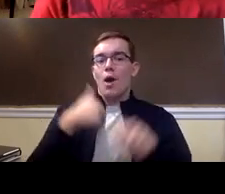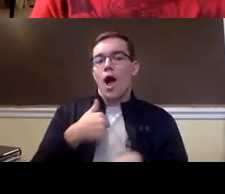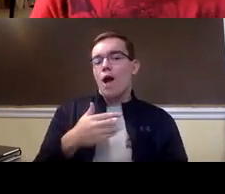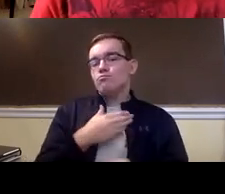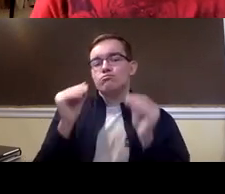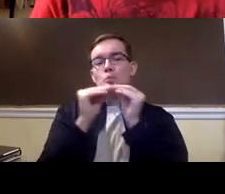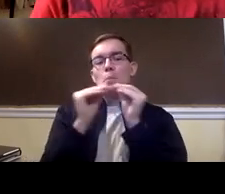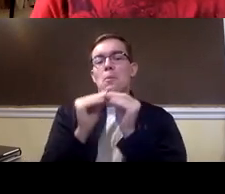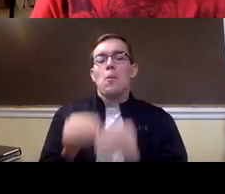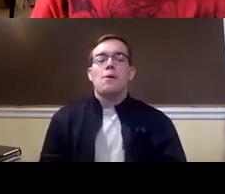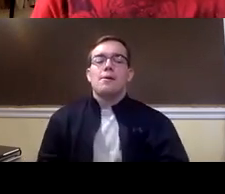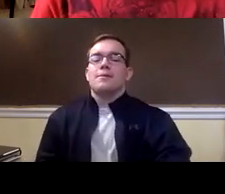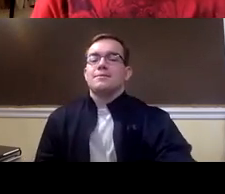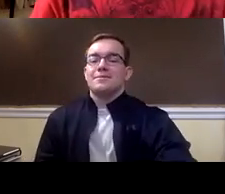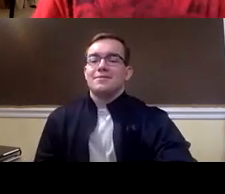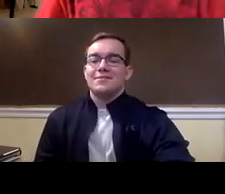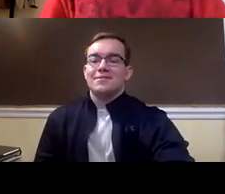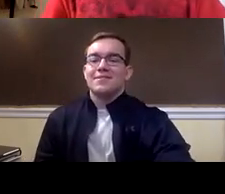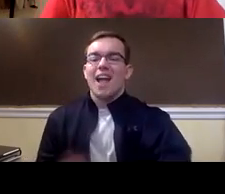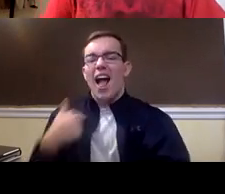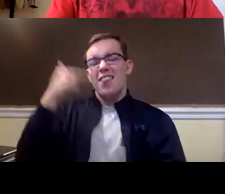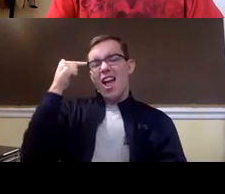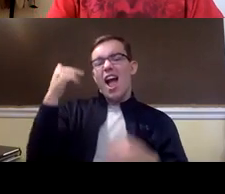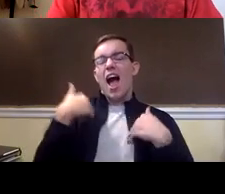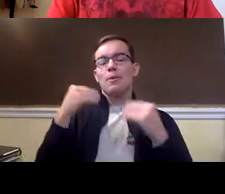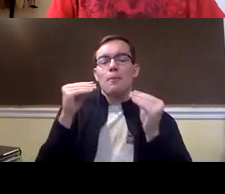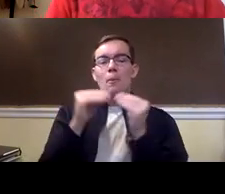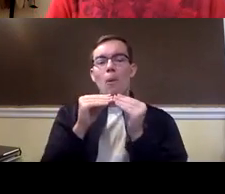yeah i enjoy basketball more i would say